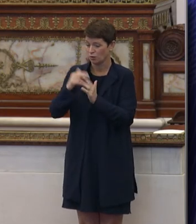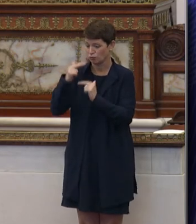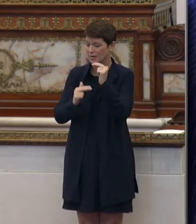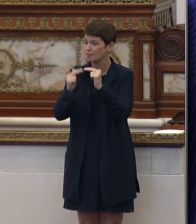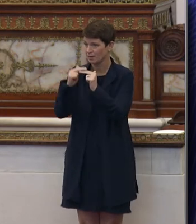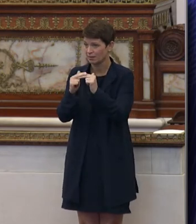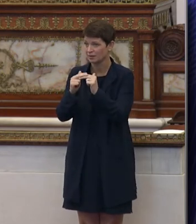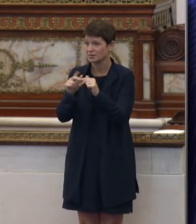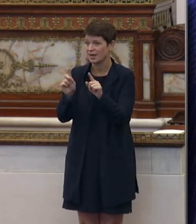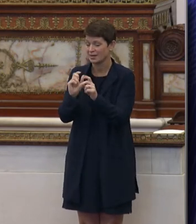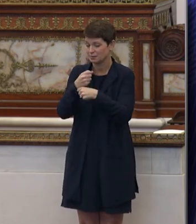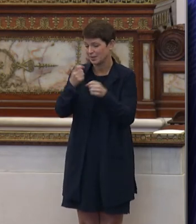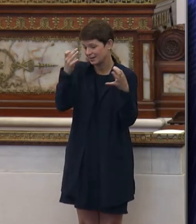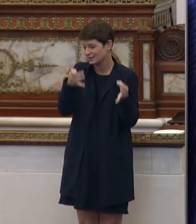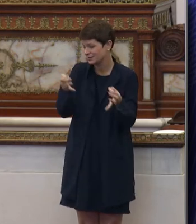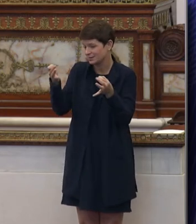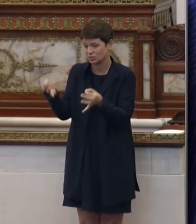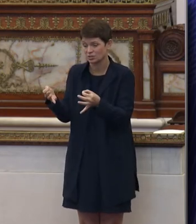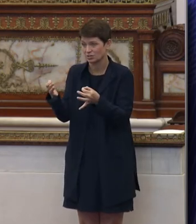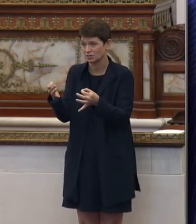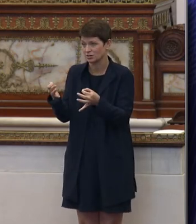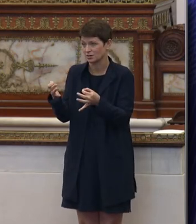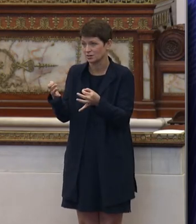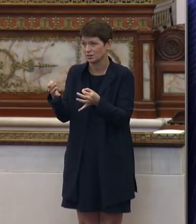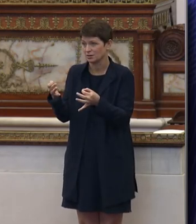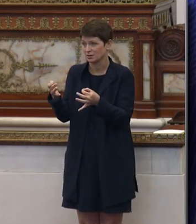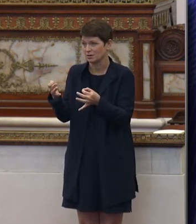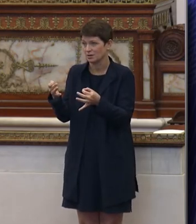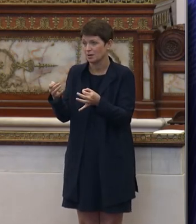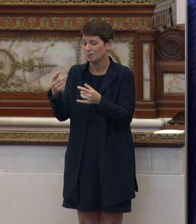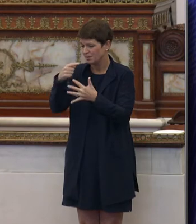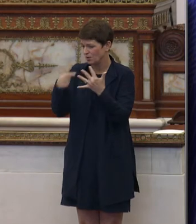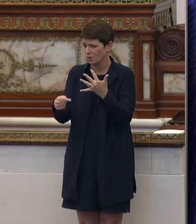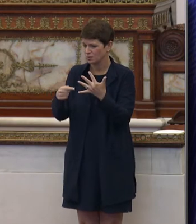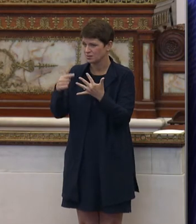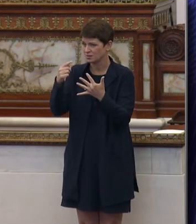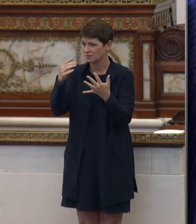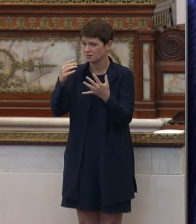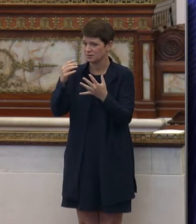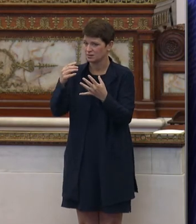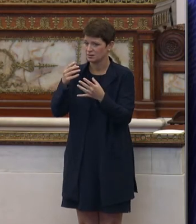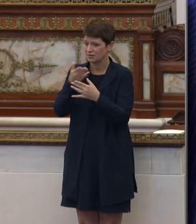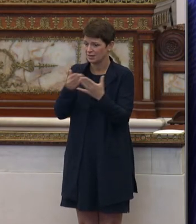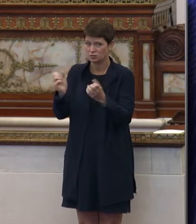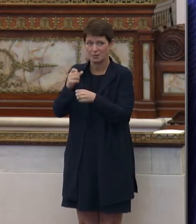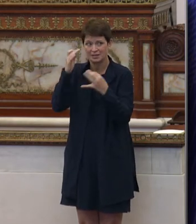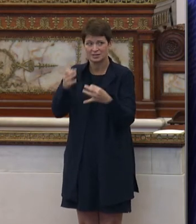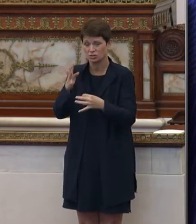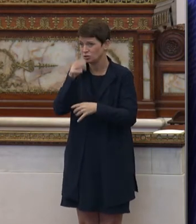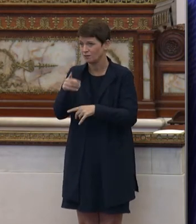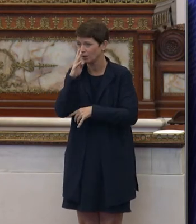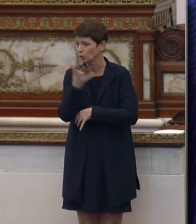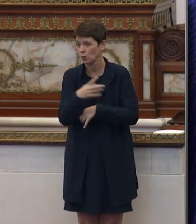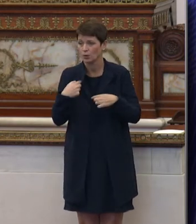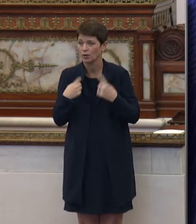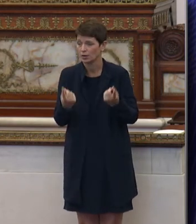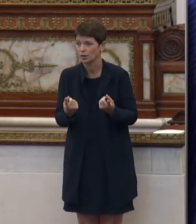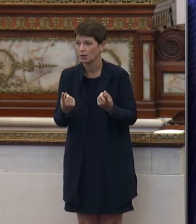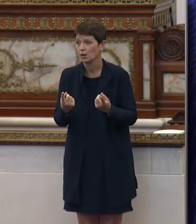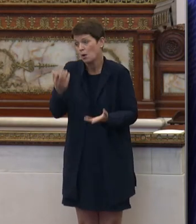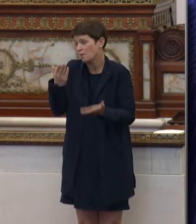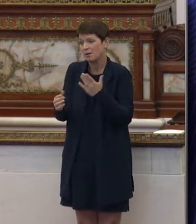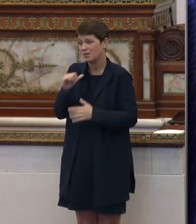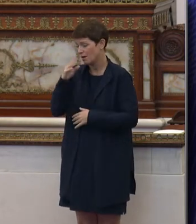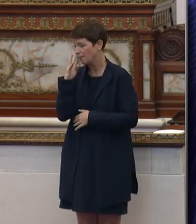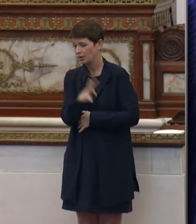in terms of the decision-making factors have been completely ignored. And so I'd like to know, or maybe